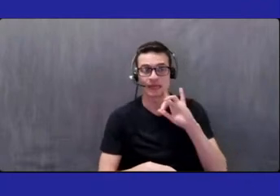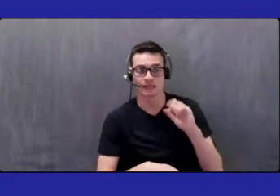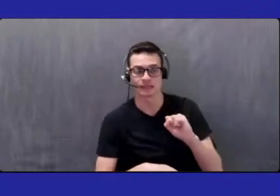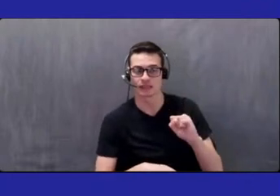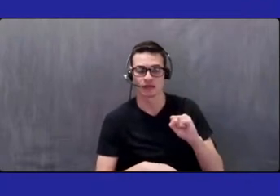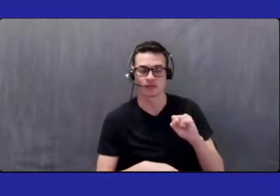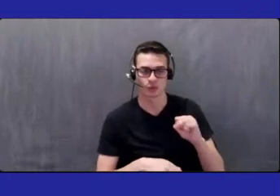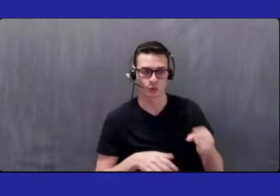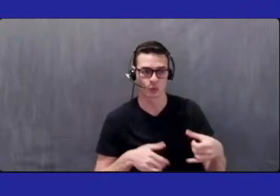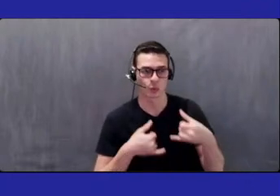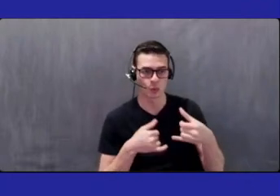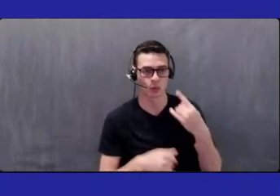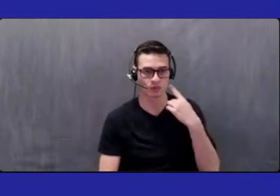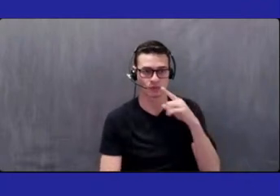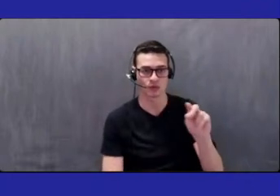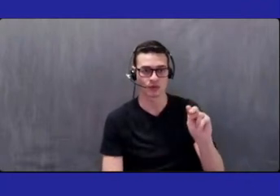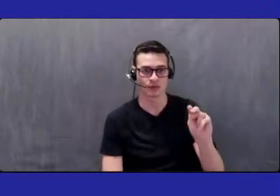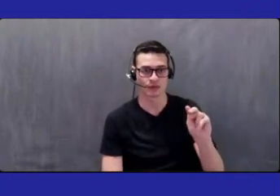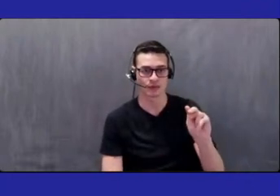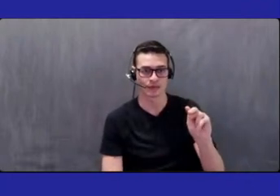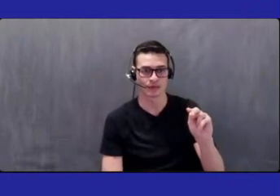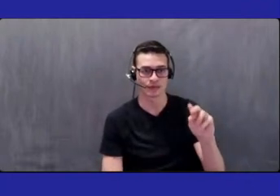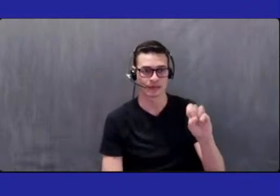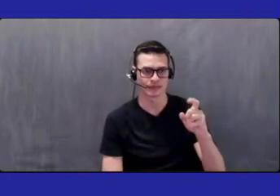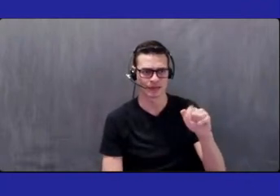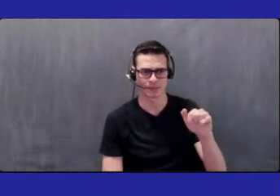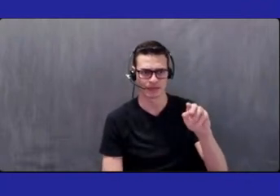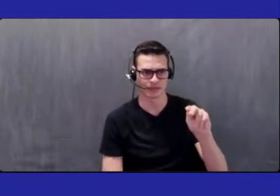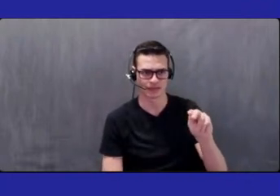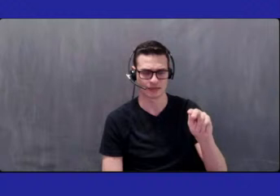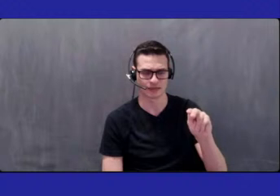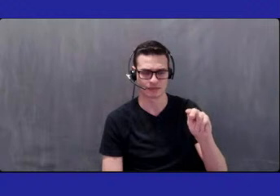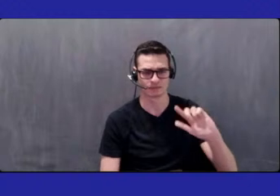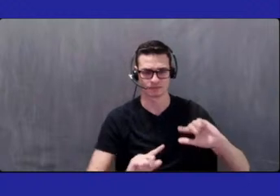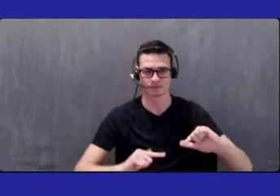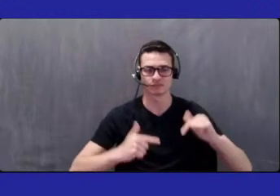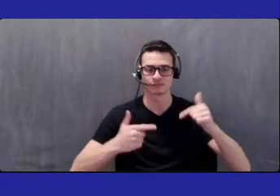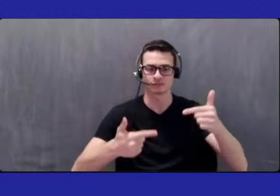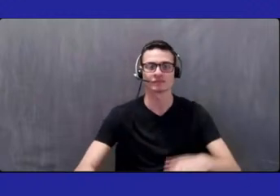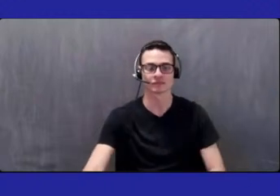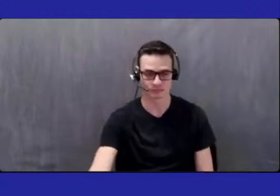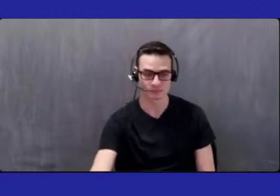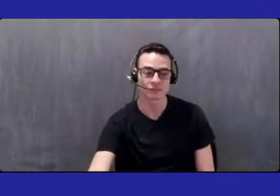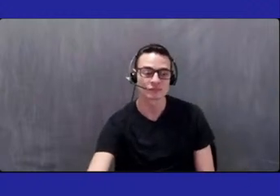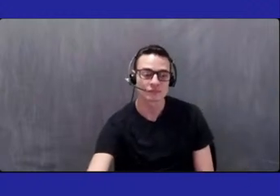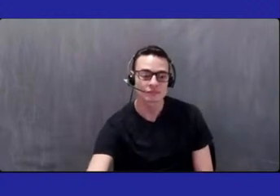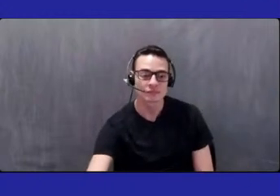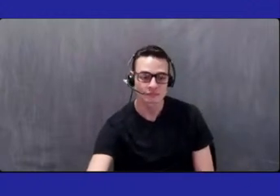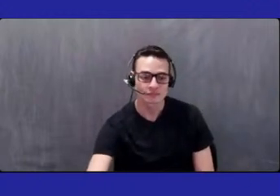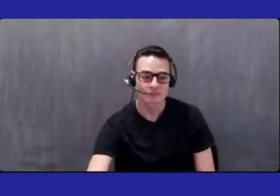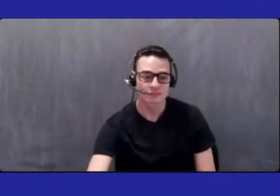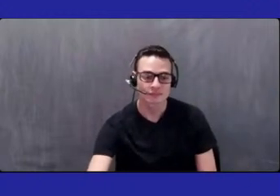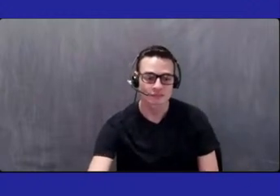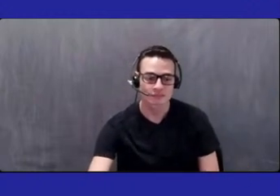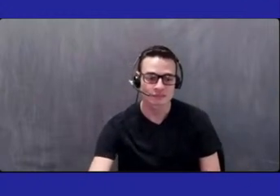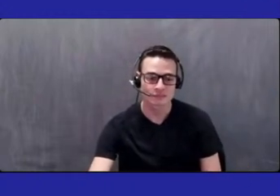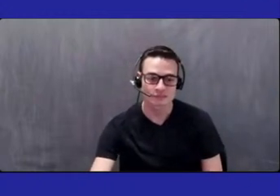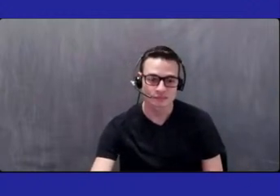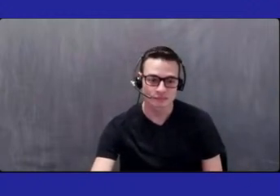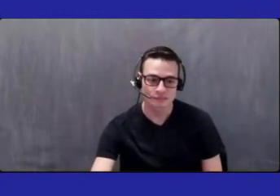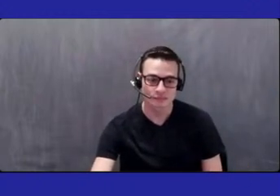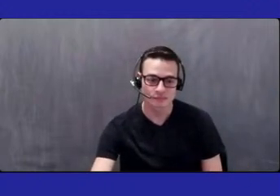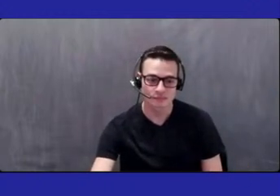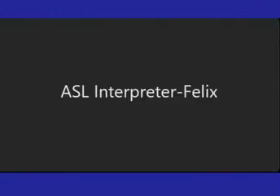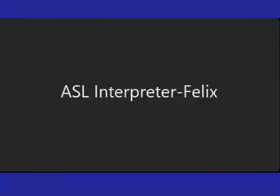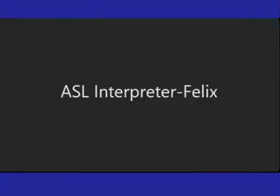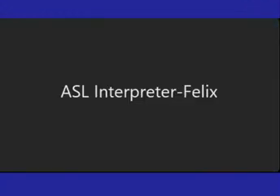Endstemming. Our emergency department nurses received the Lantern Award from Emergency Nurses